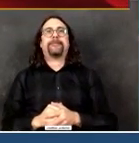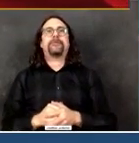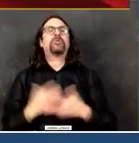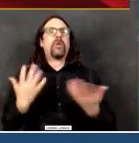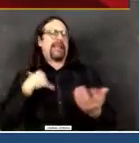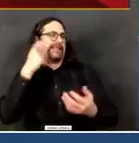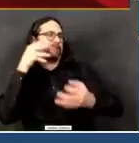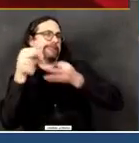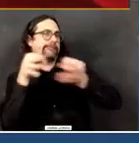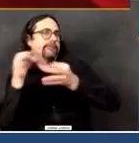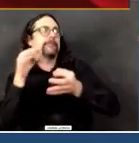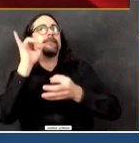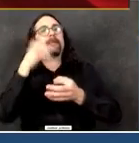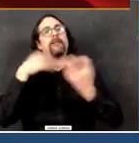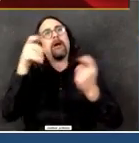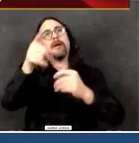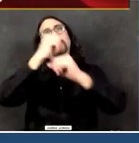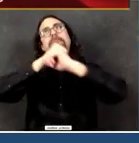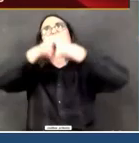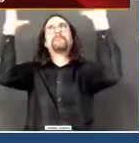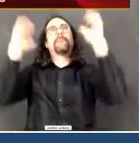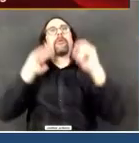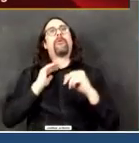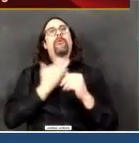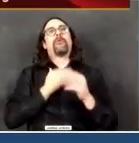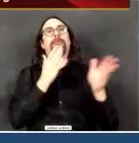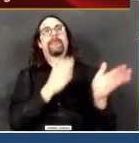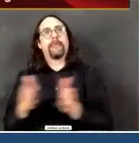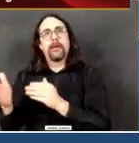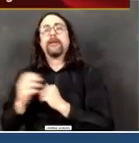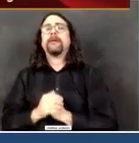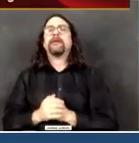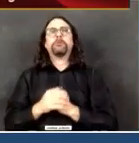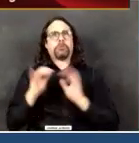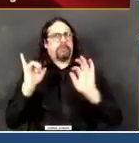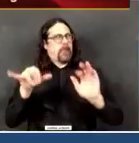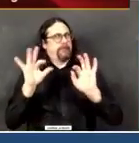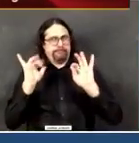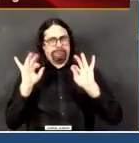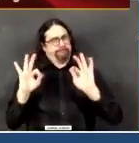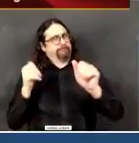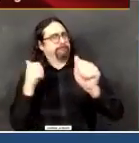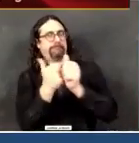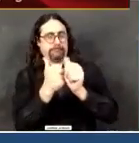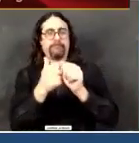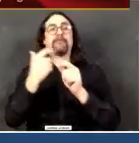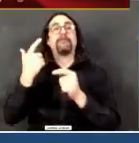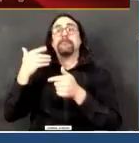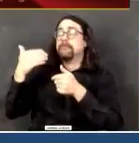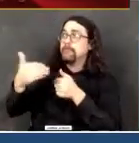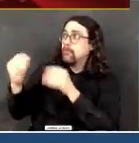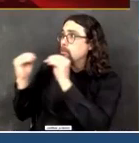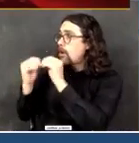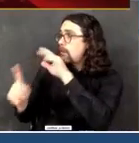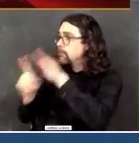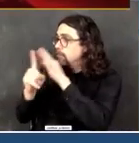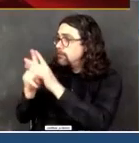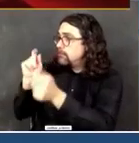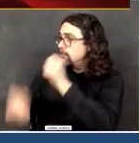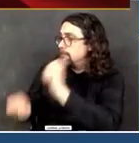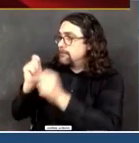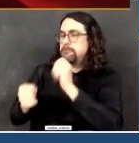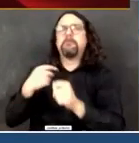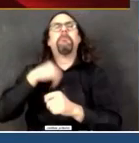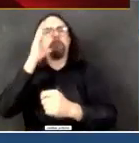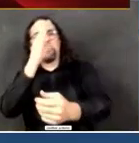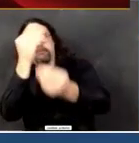changes in the specifics because of supply, we will update you on that. But here's the key point. The federal government really needs to step